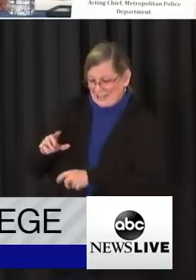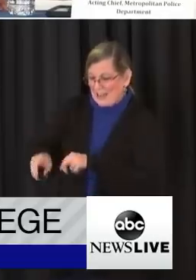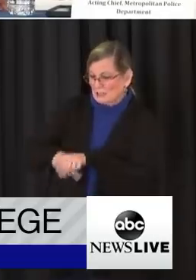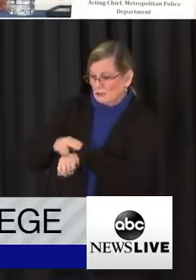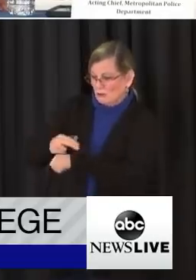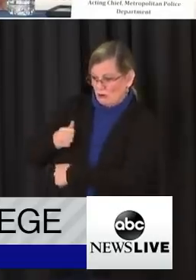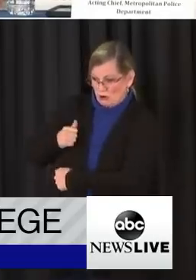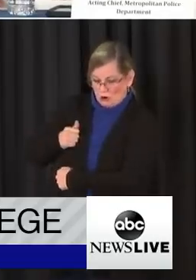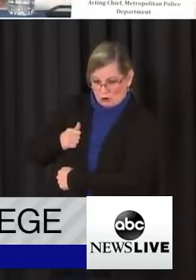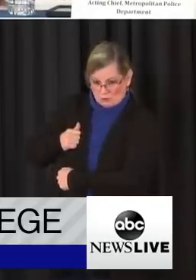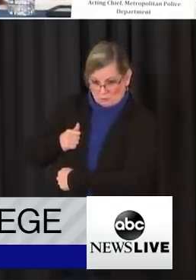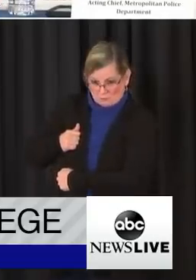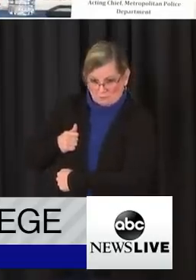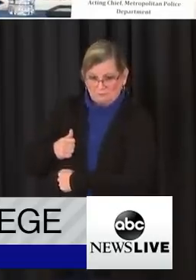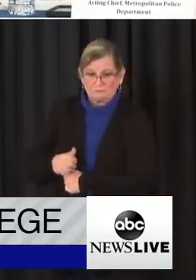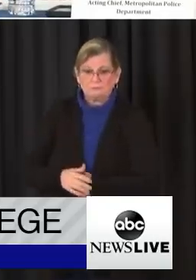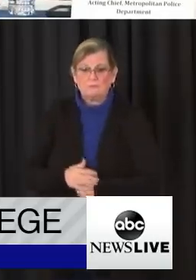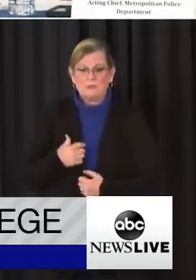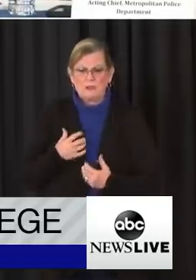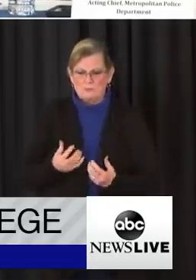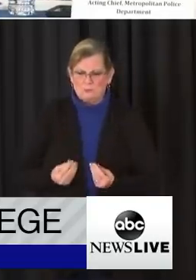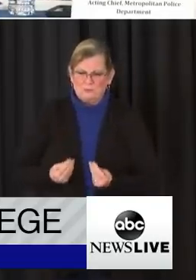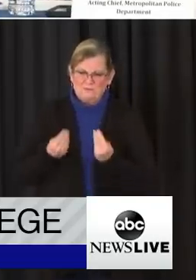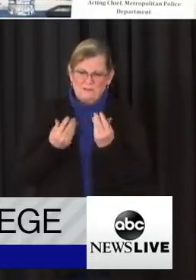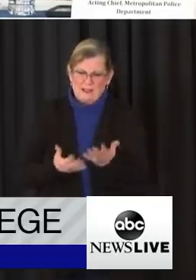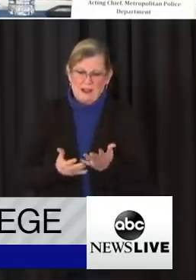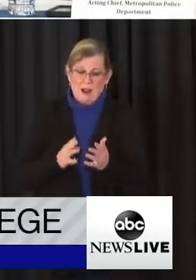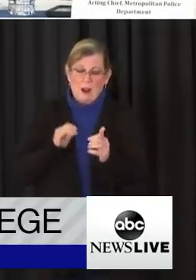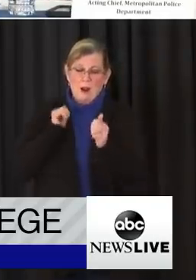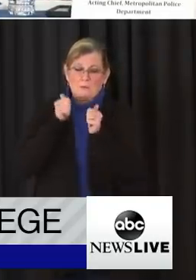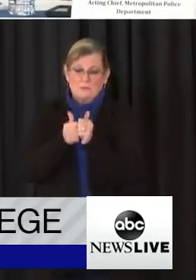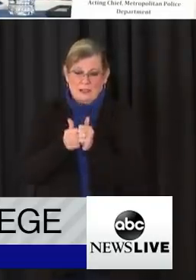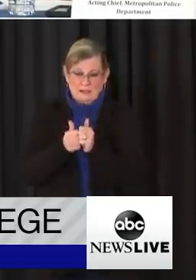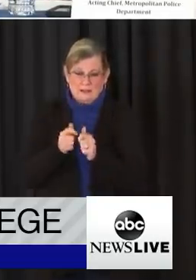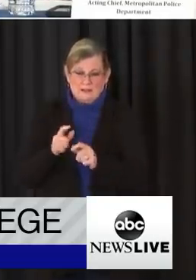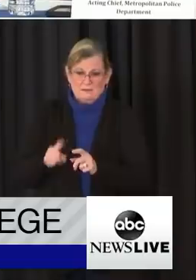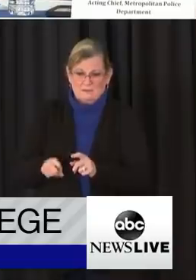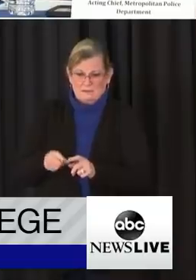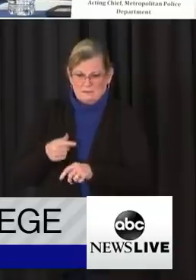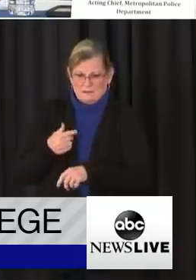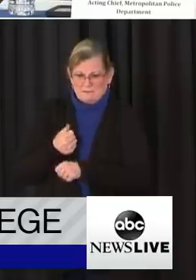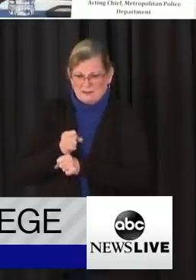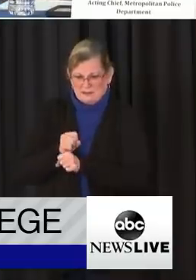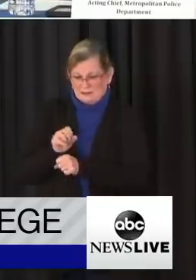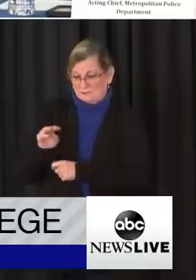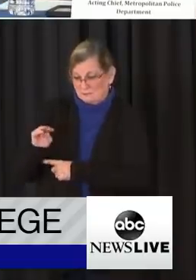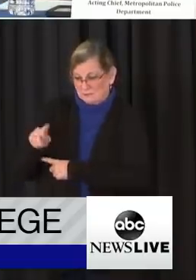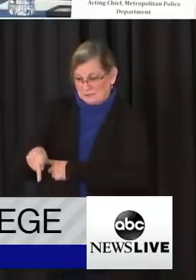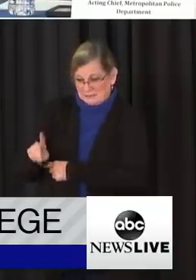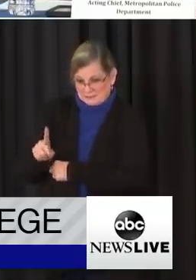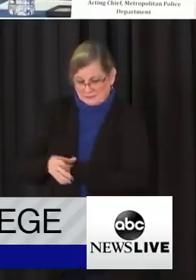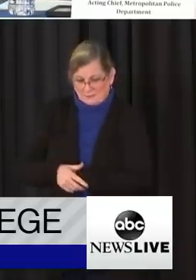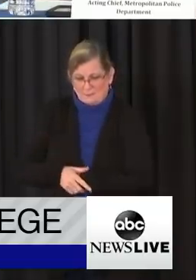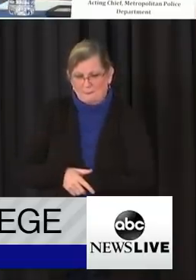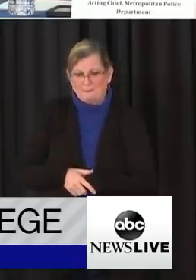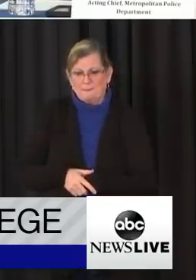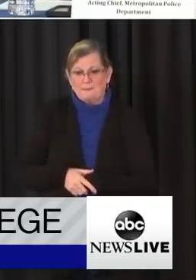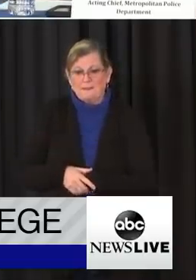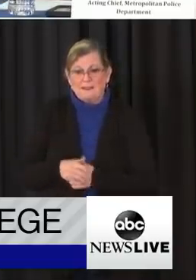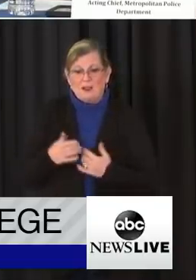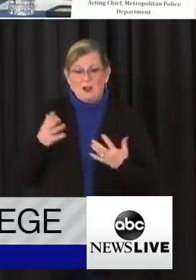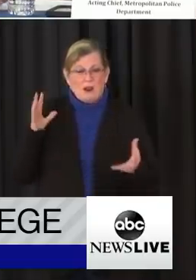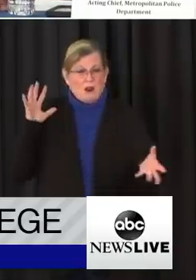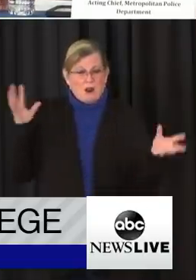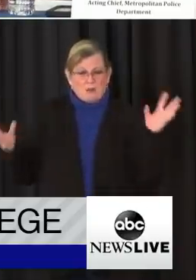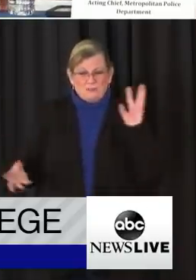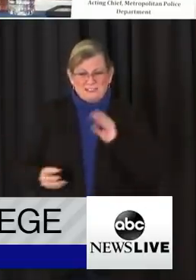assets. Please allow me to provide an update in regards to arrests made by MPD related to unrest. There were